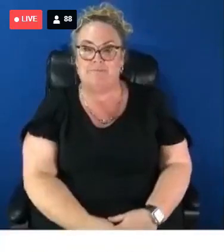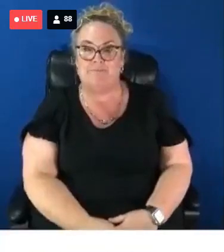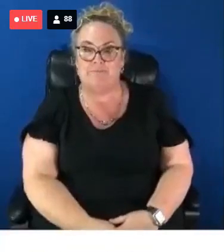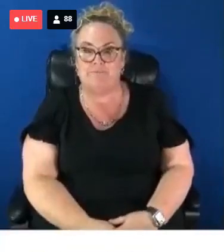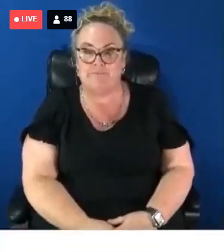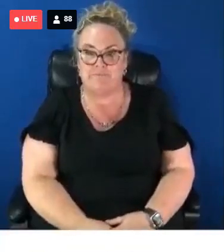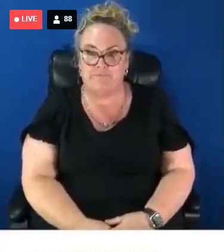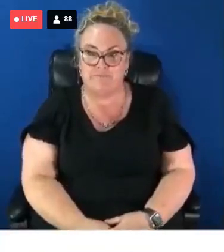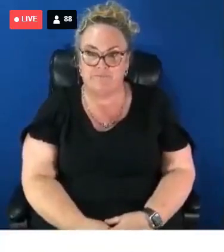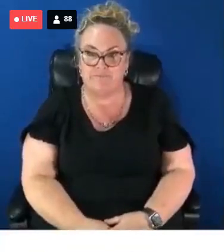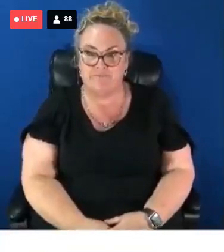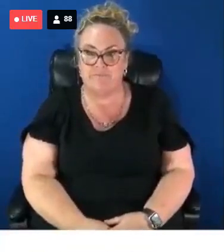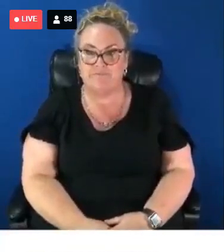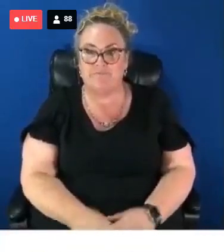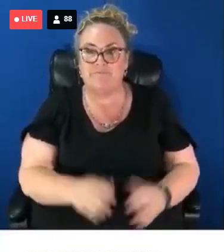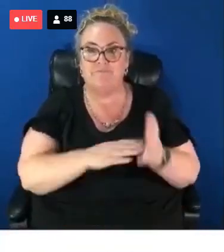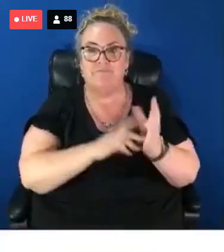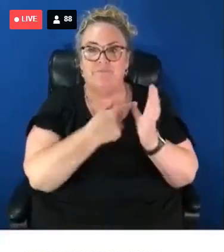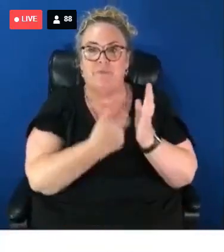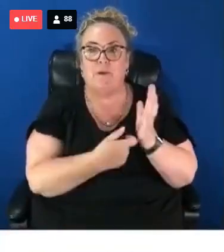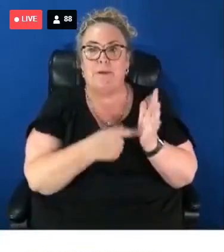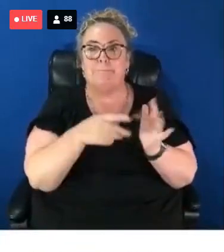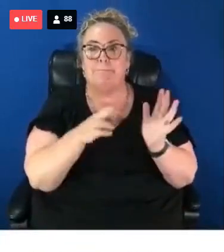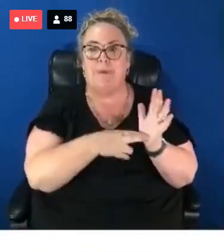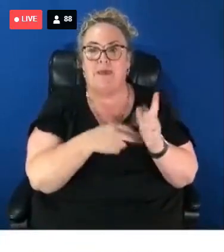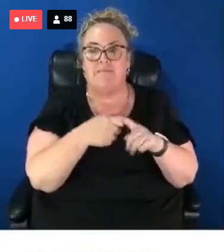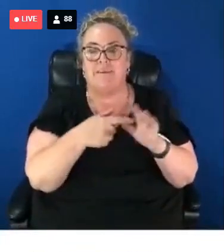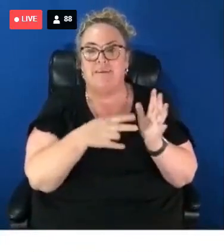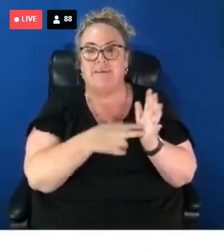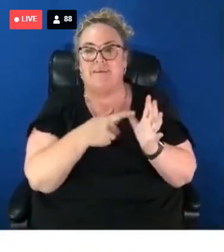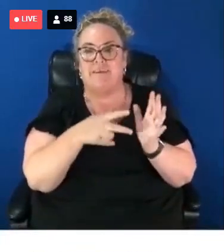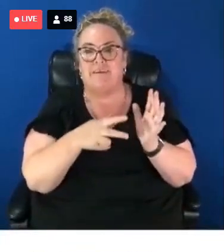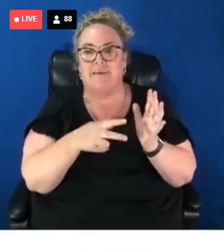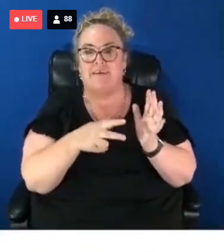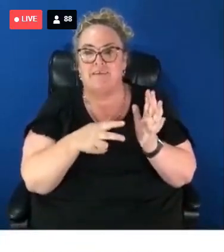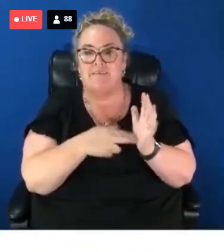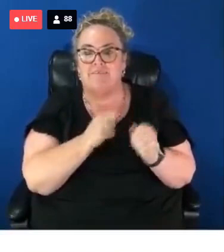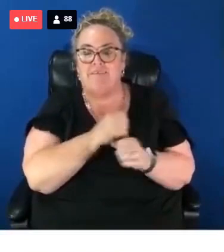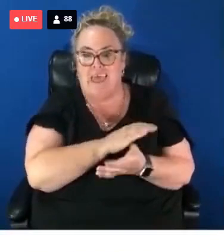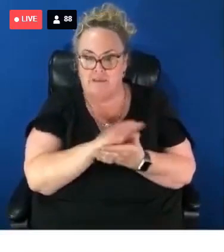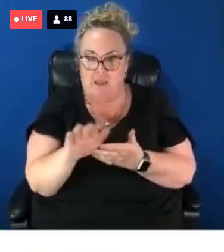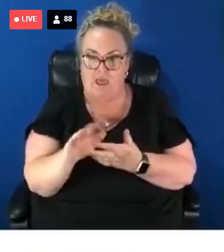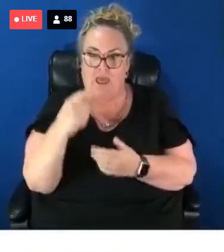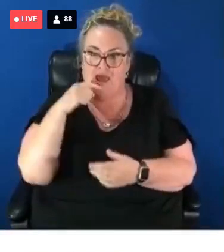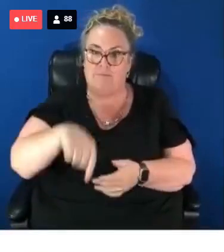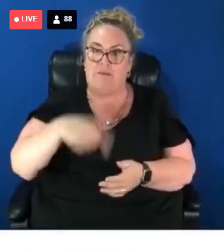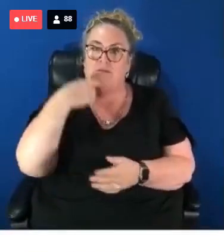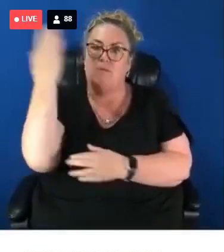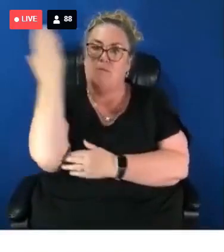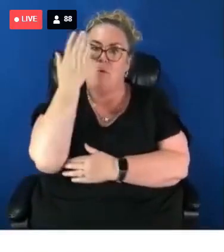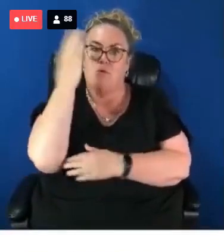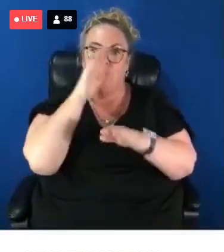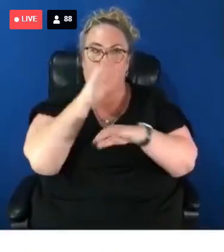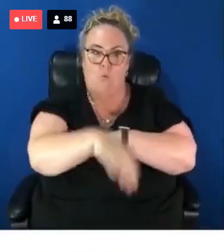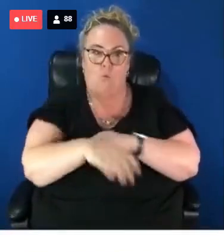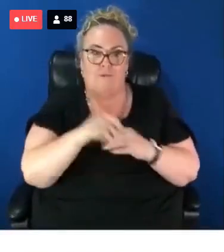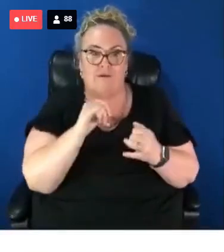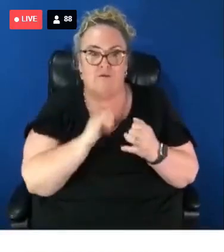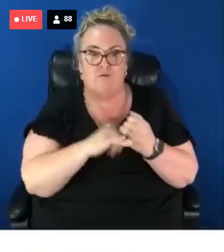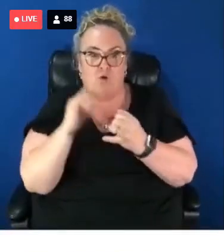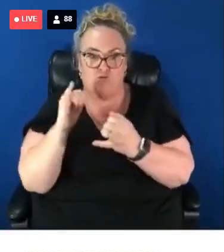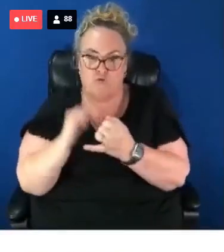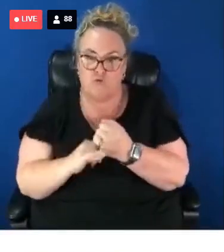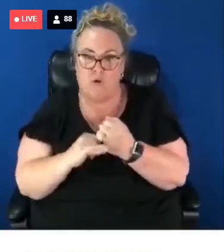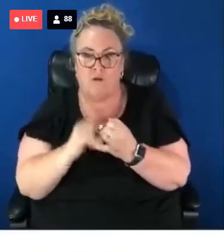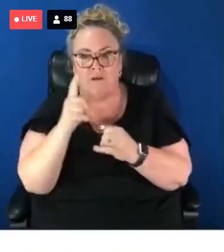Comrades, Martin Cavanaugh and the PCS to move this motion on Social Security, an absolutely critical motion at a